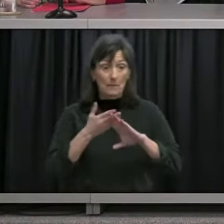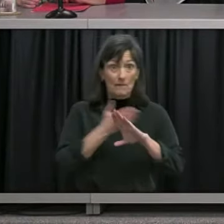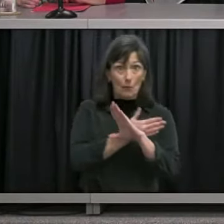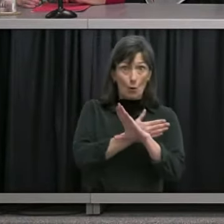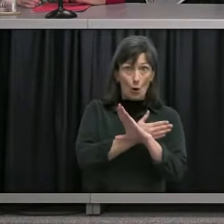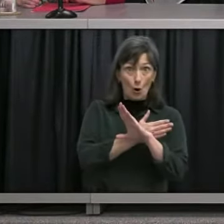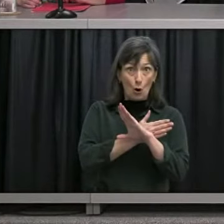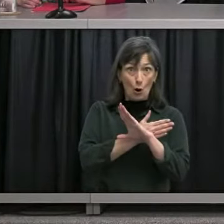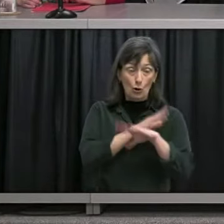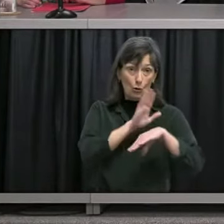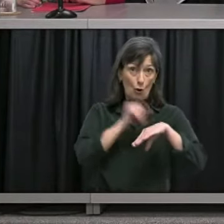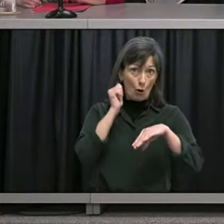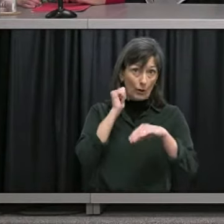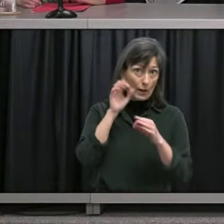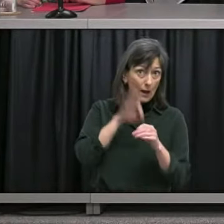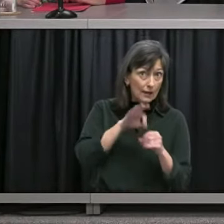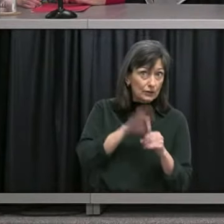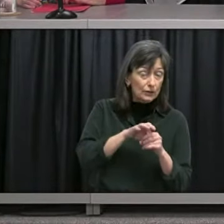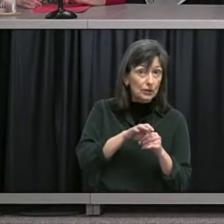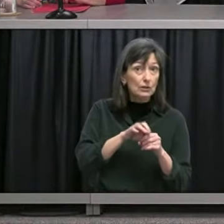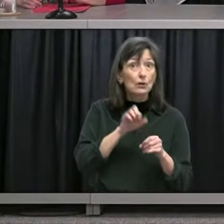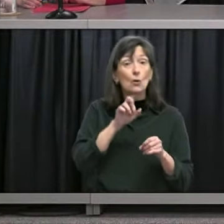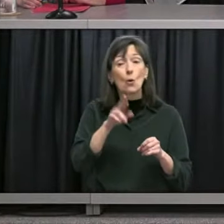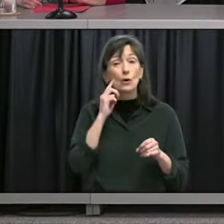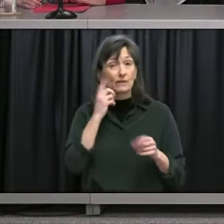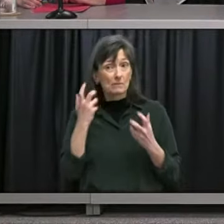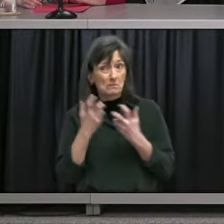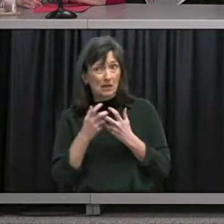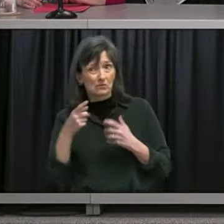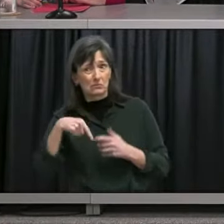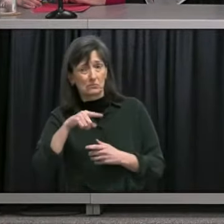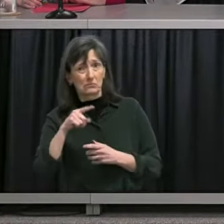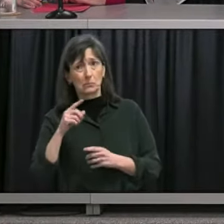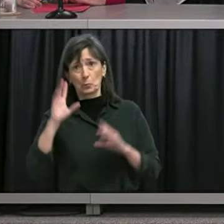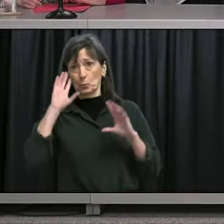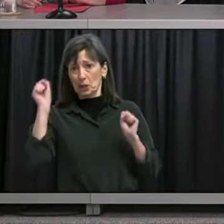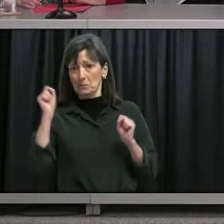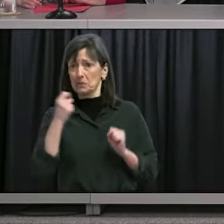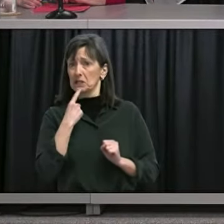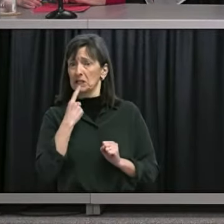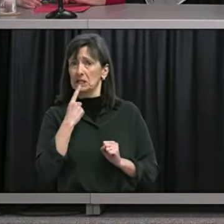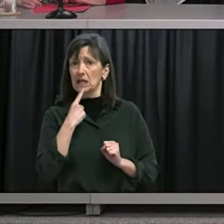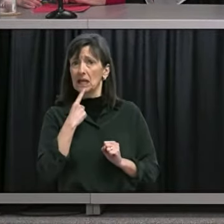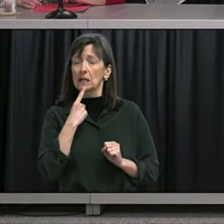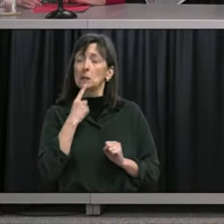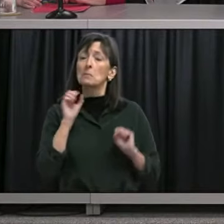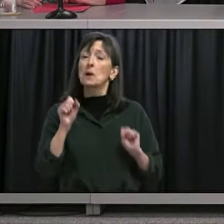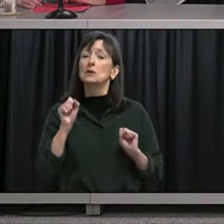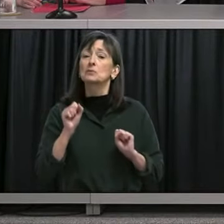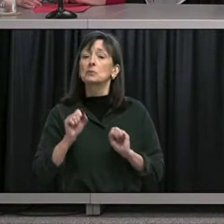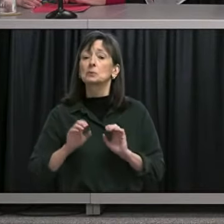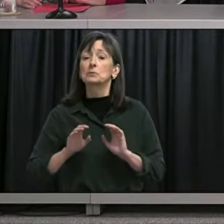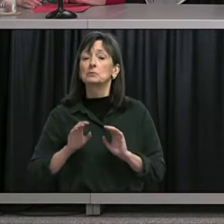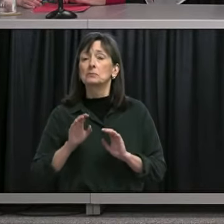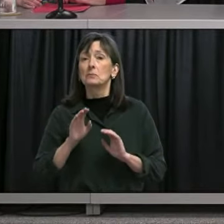up with the assertion that the Premier made in February that there was a prediction of a spike coming in March.